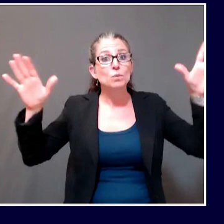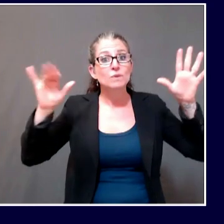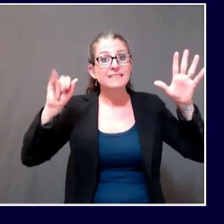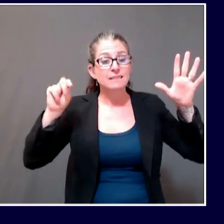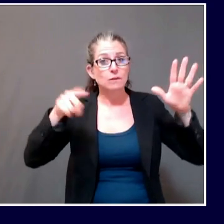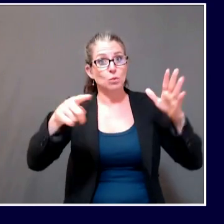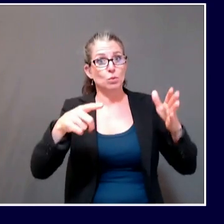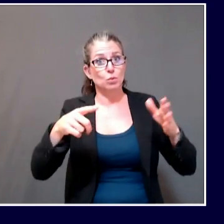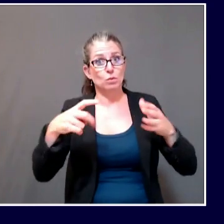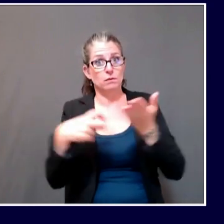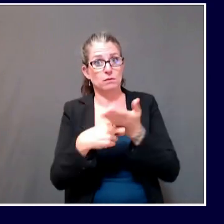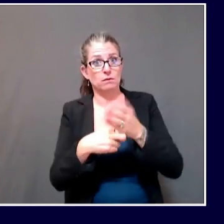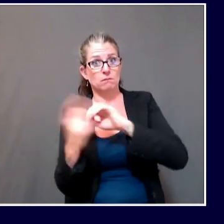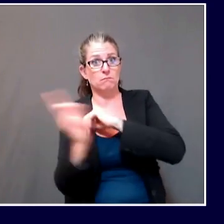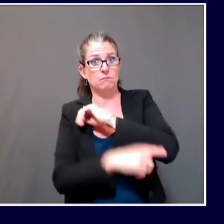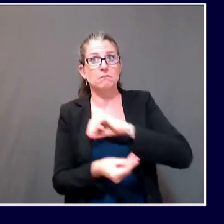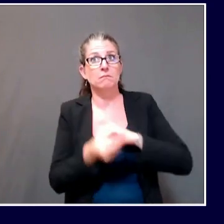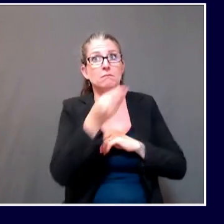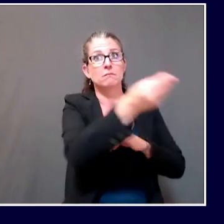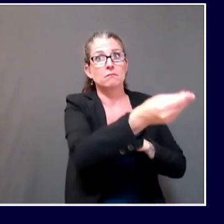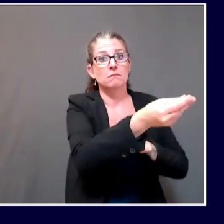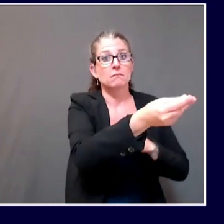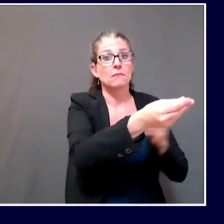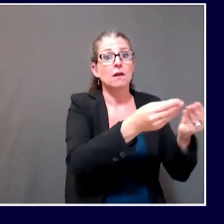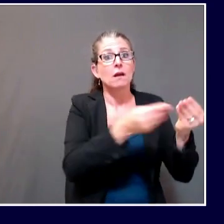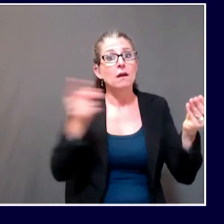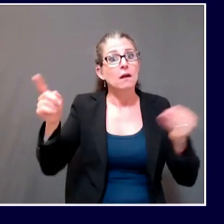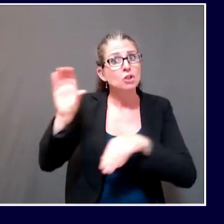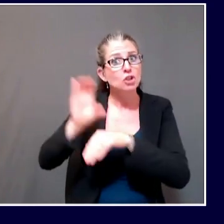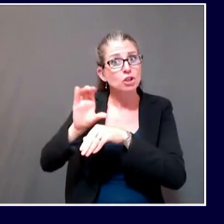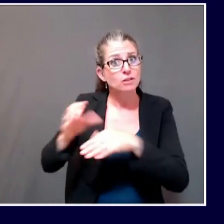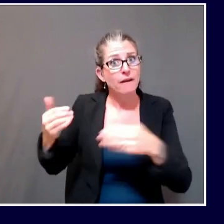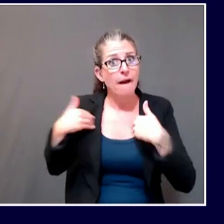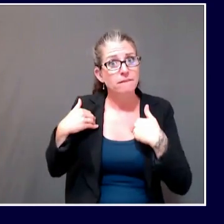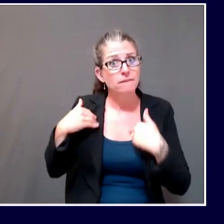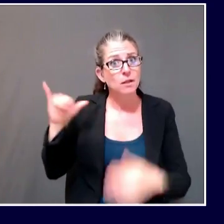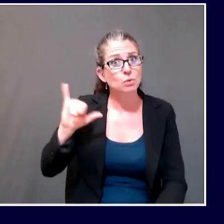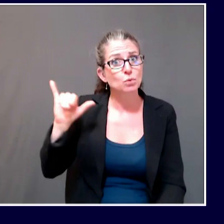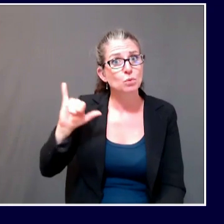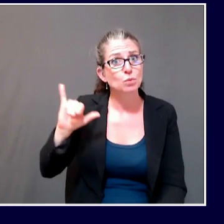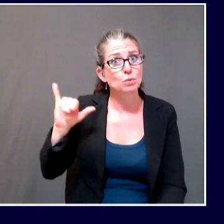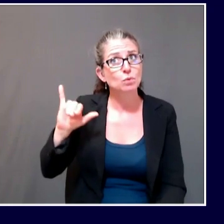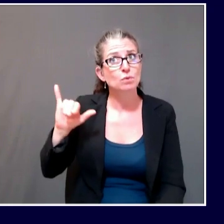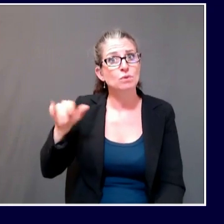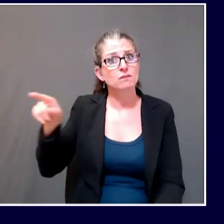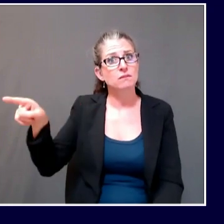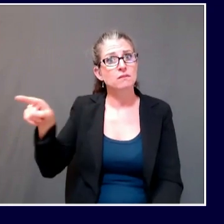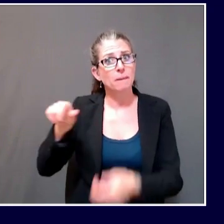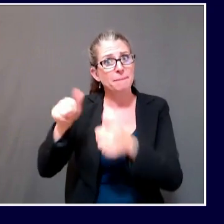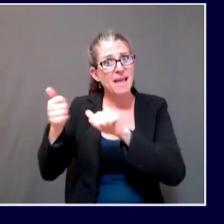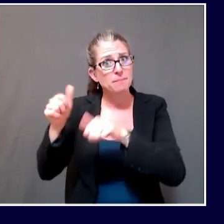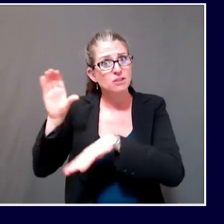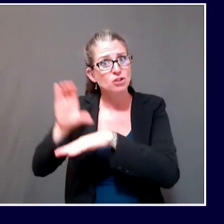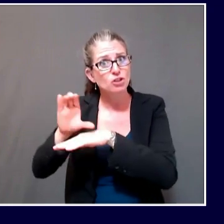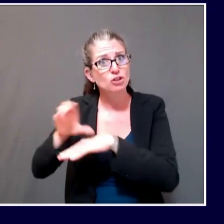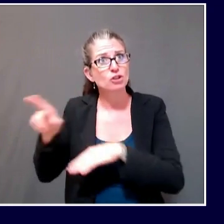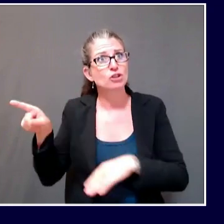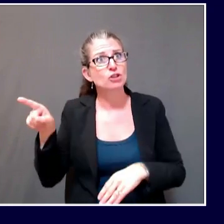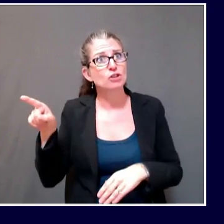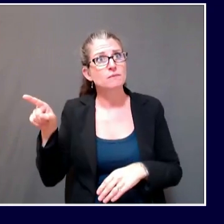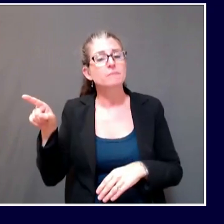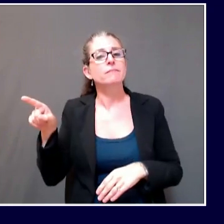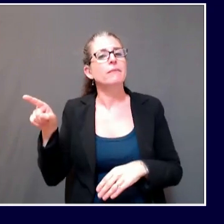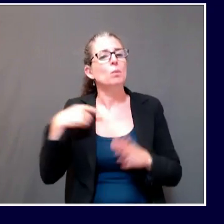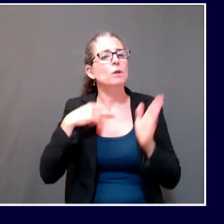a similar citation? So we're trying, we're right now still investigating, again, more of the contours of the